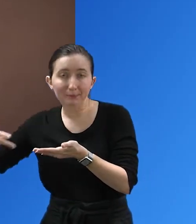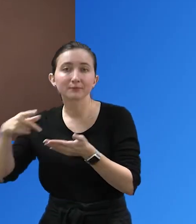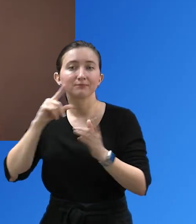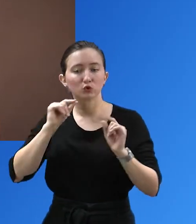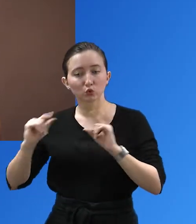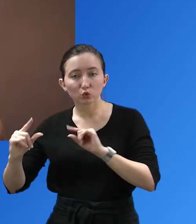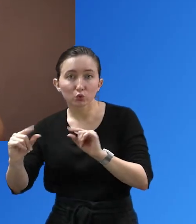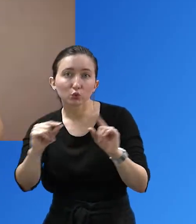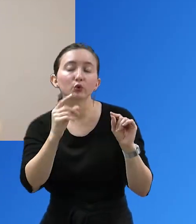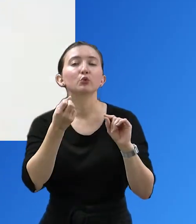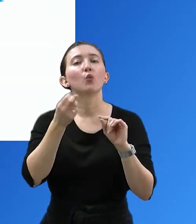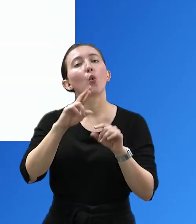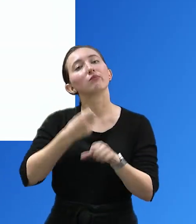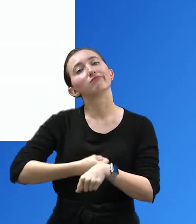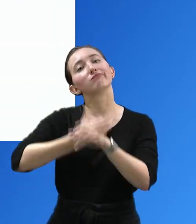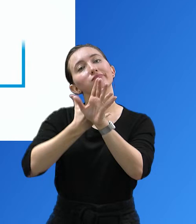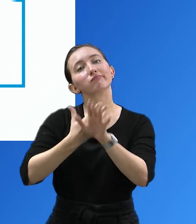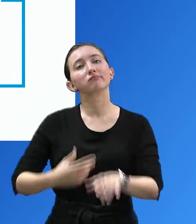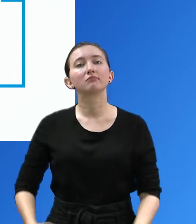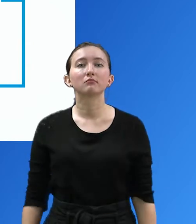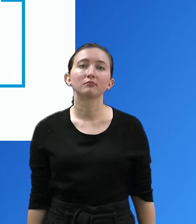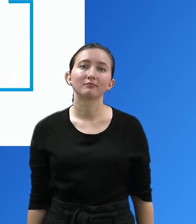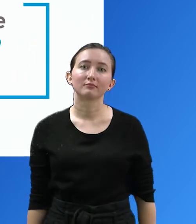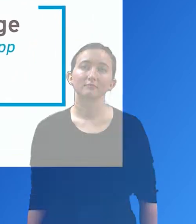or call us using our automated phone system. next